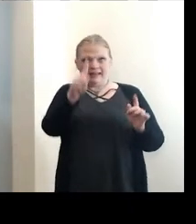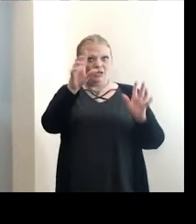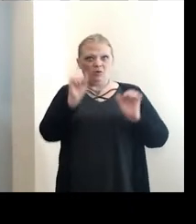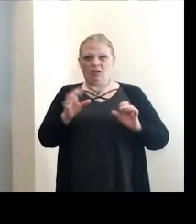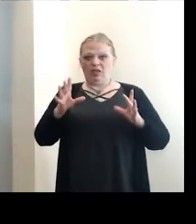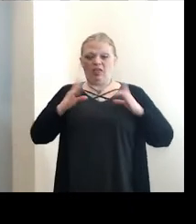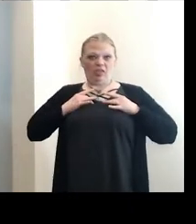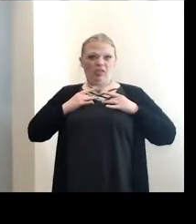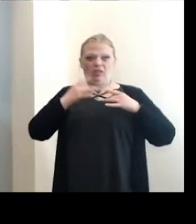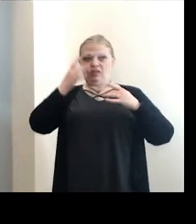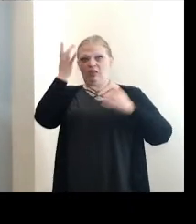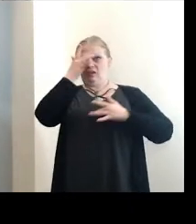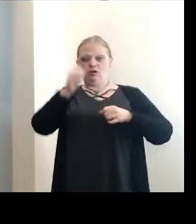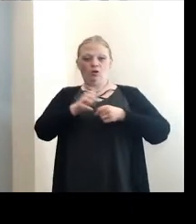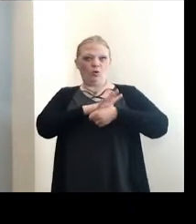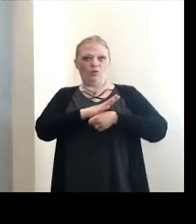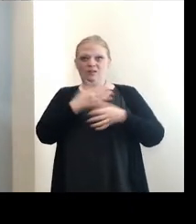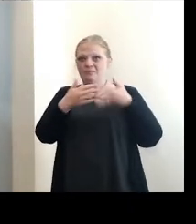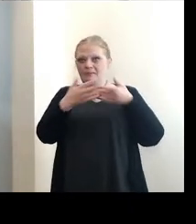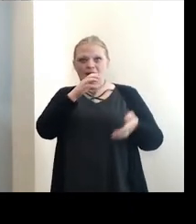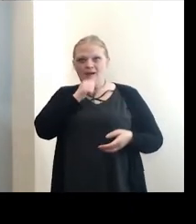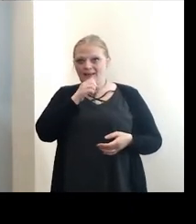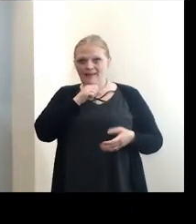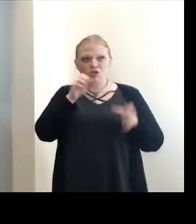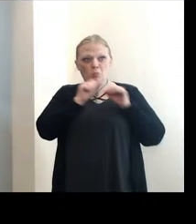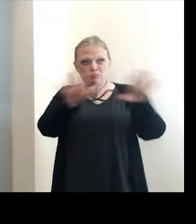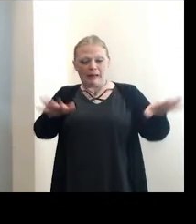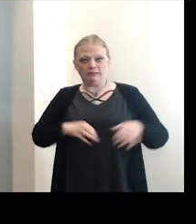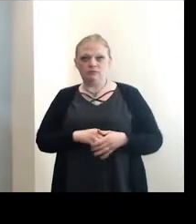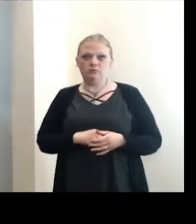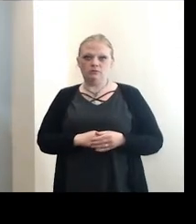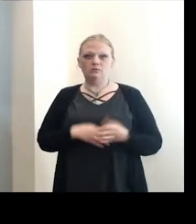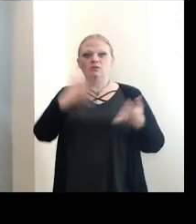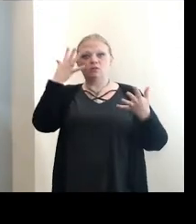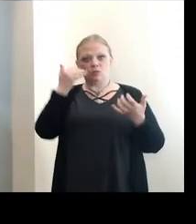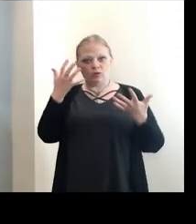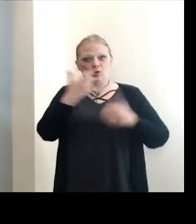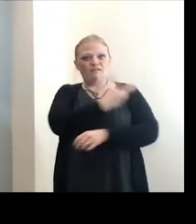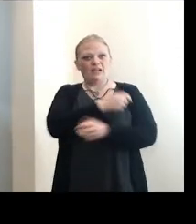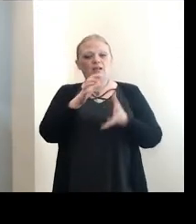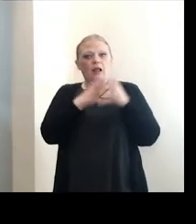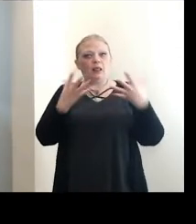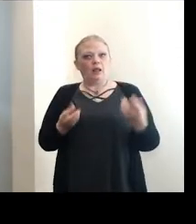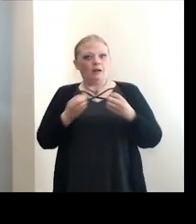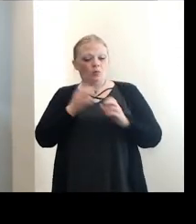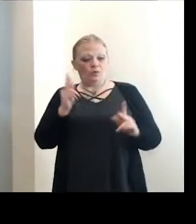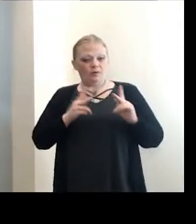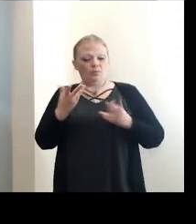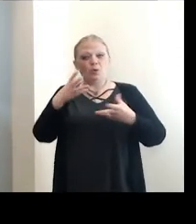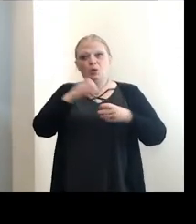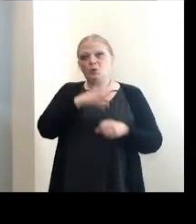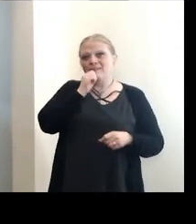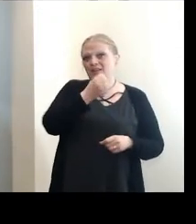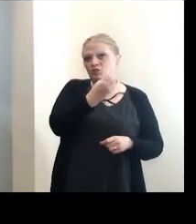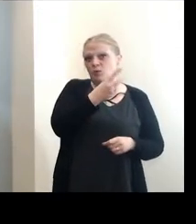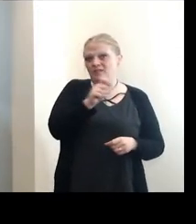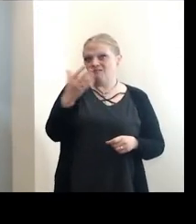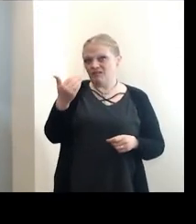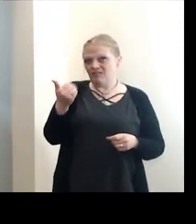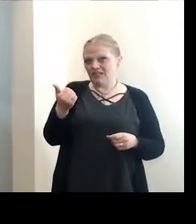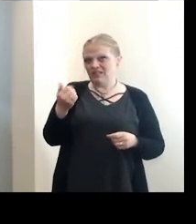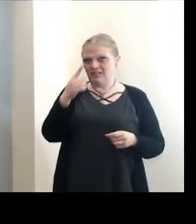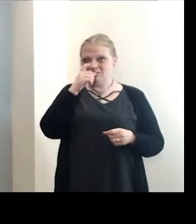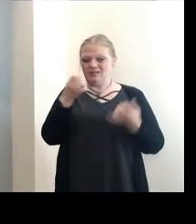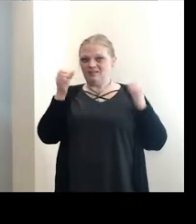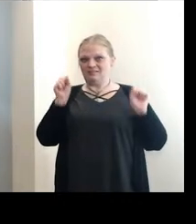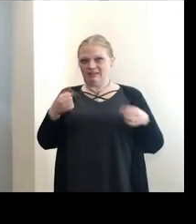-19 regardless of their age and everyone can spread it. And that's why we're going to try to vaccinate a whole lot more people, including the 12 to 15 year age category, now that we